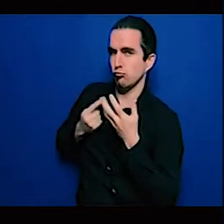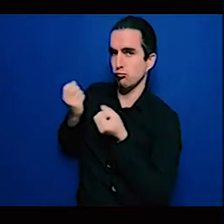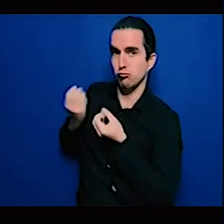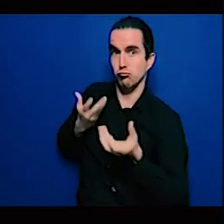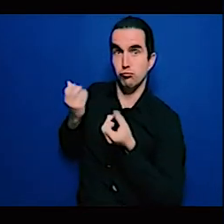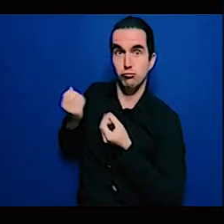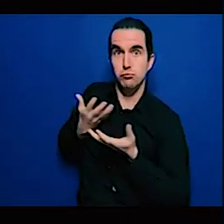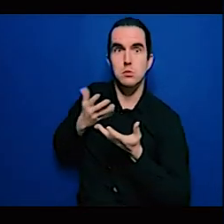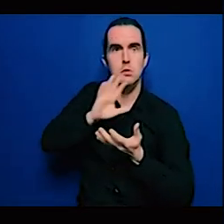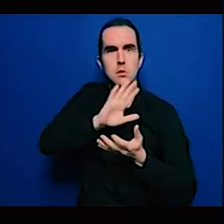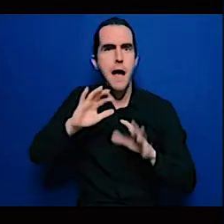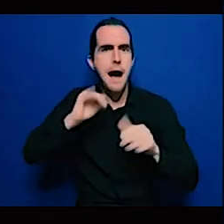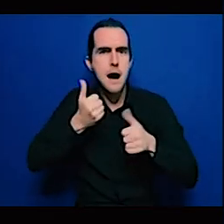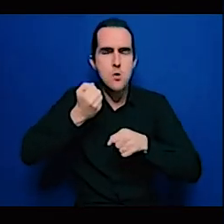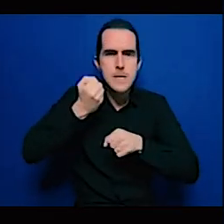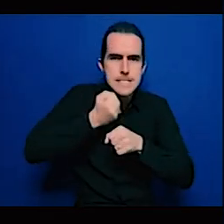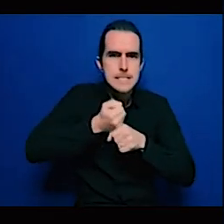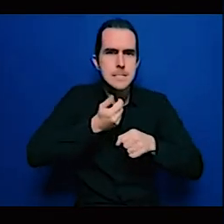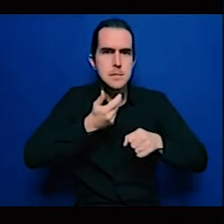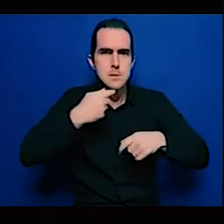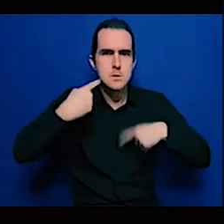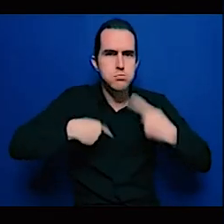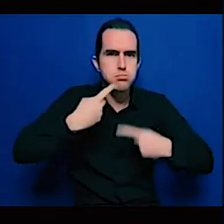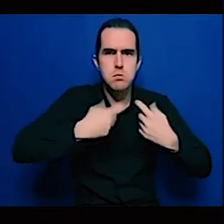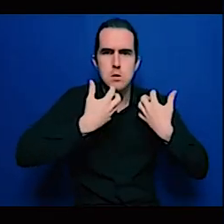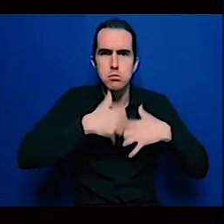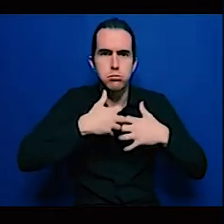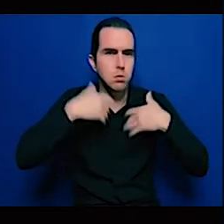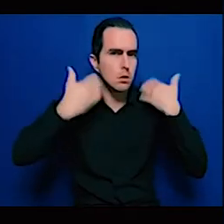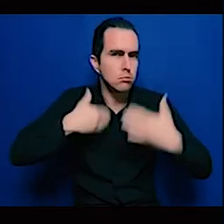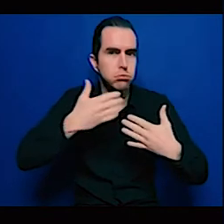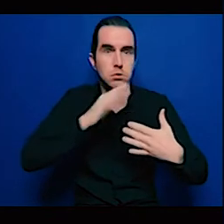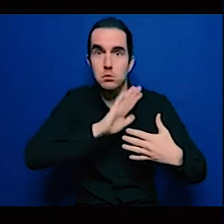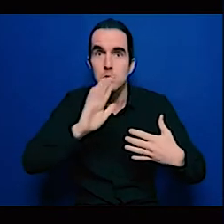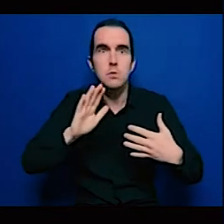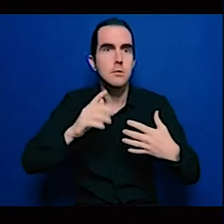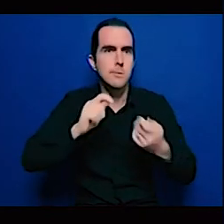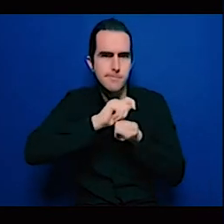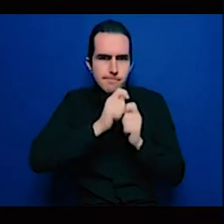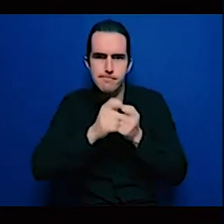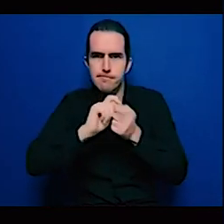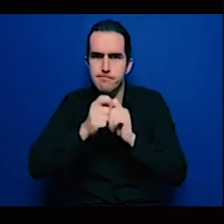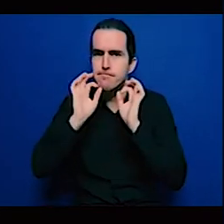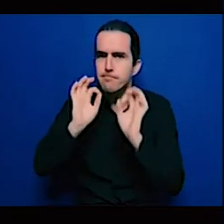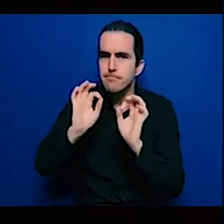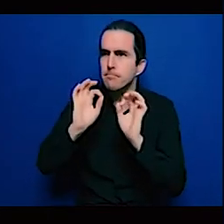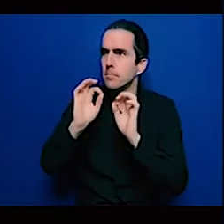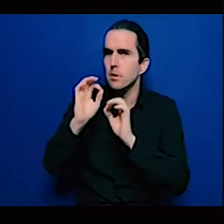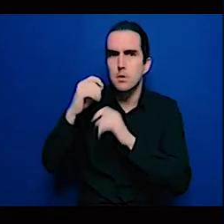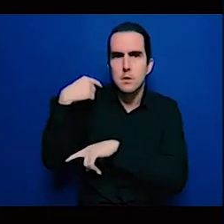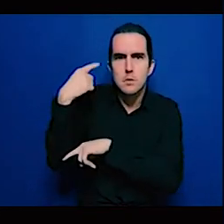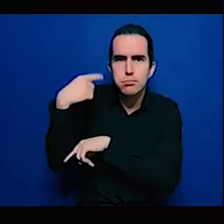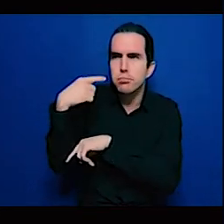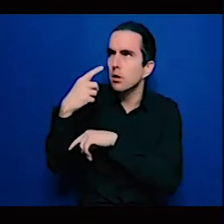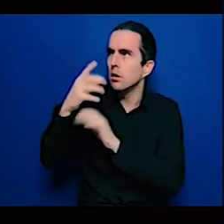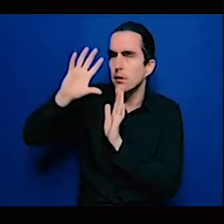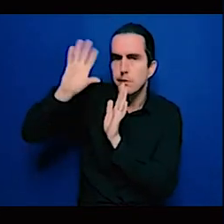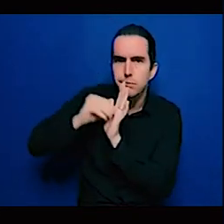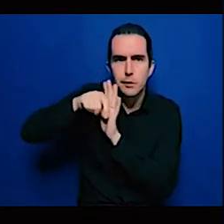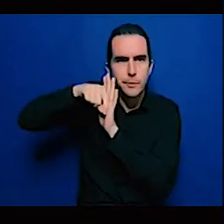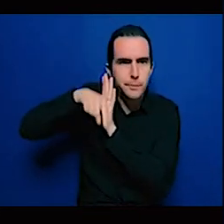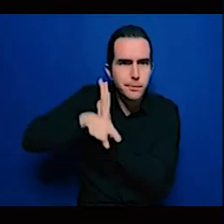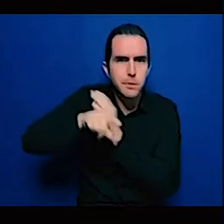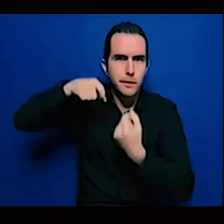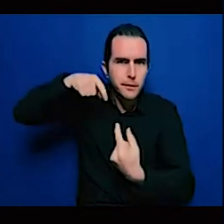have they been able to demonstrate the political will in terms of using their own funding to develop or embark upon renewable